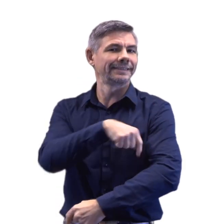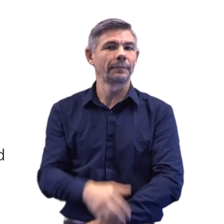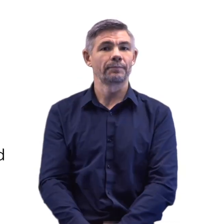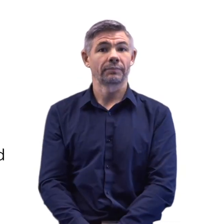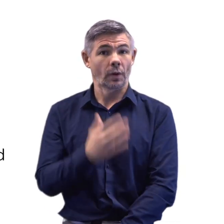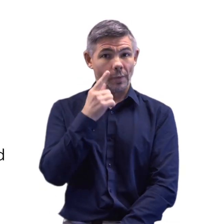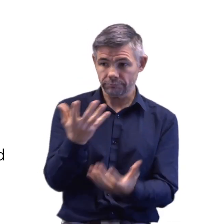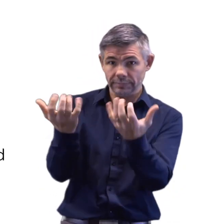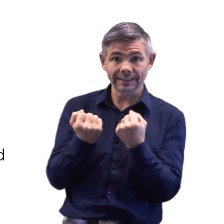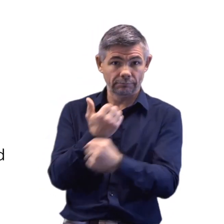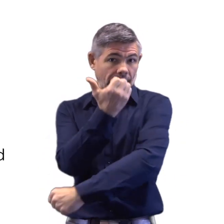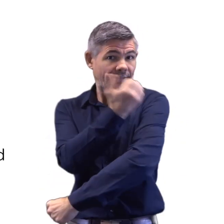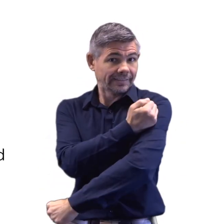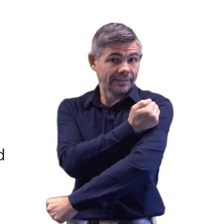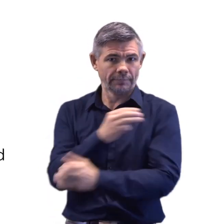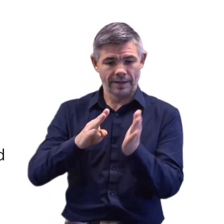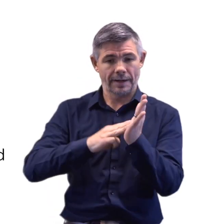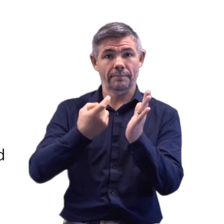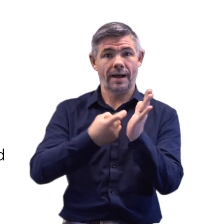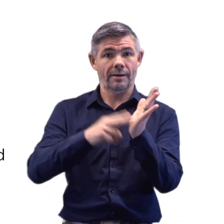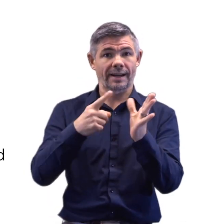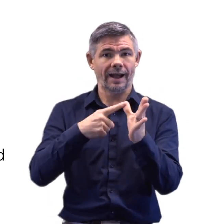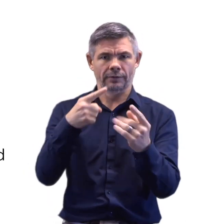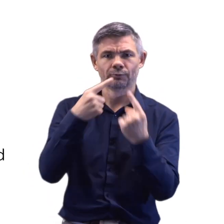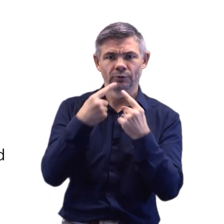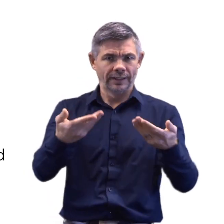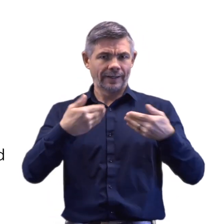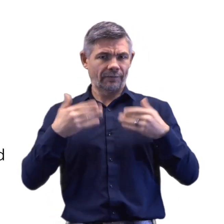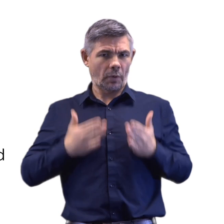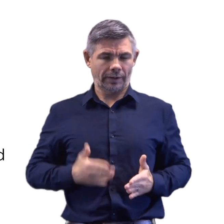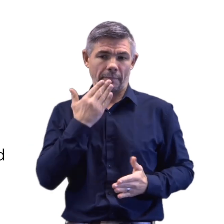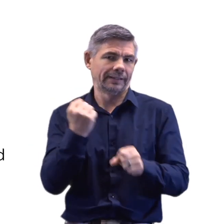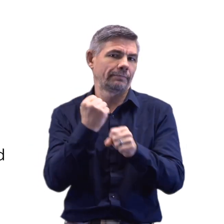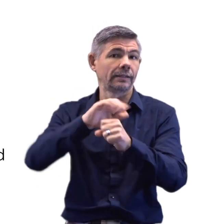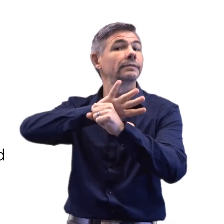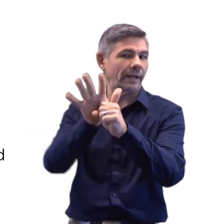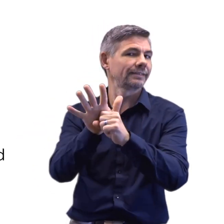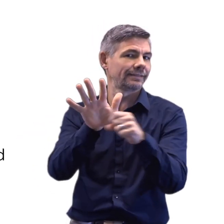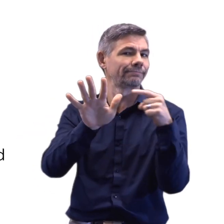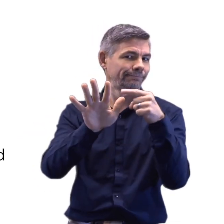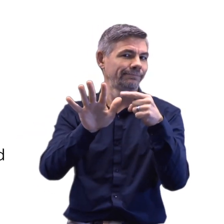When we get the vaccine, the mRNA instructs our cells to build copies of the spike protein.